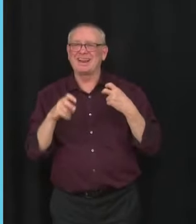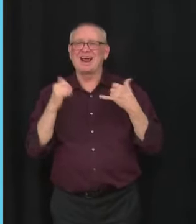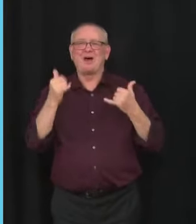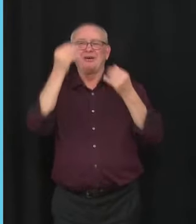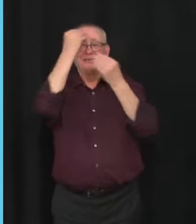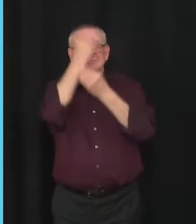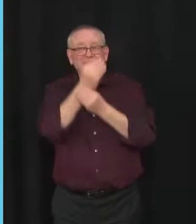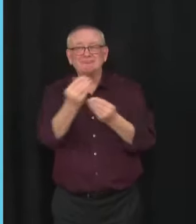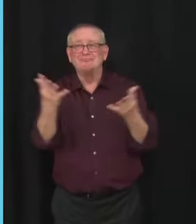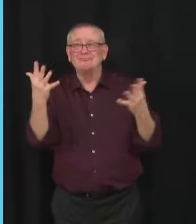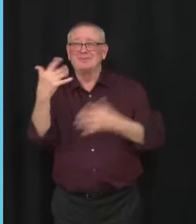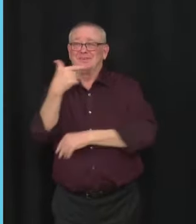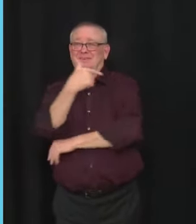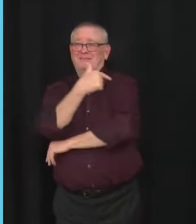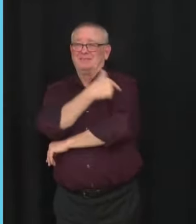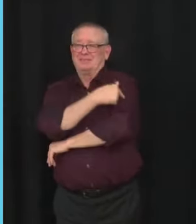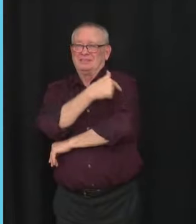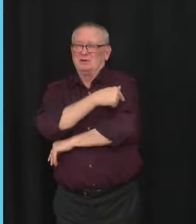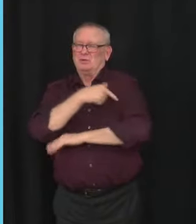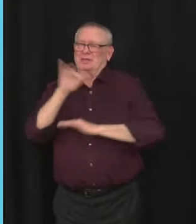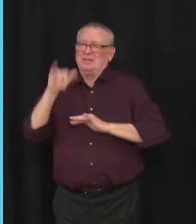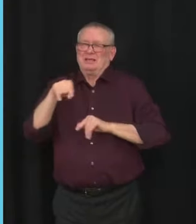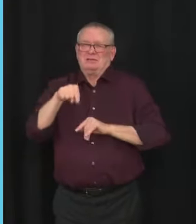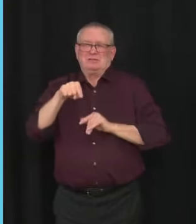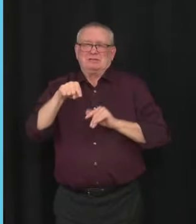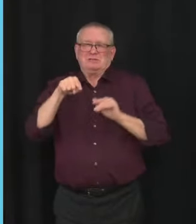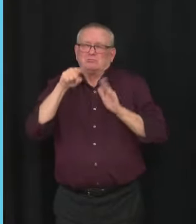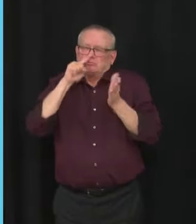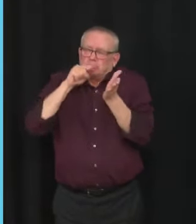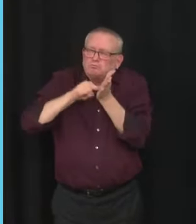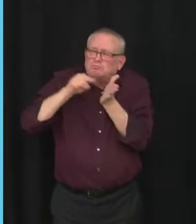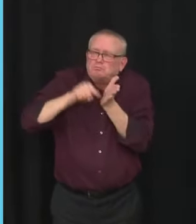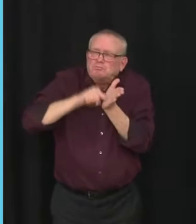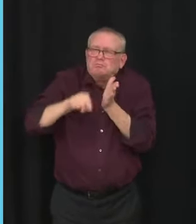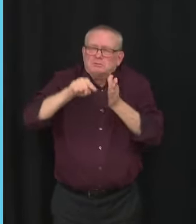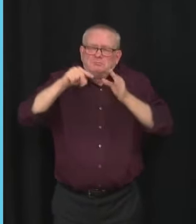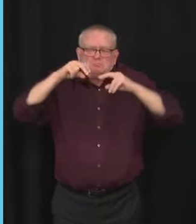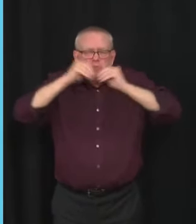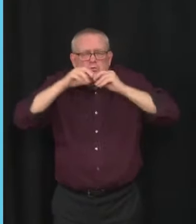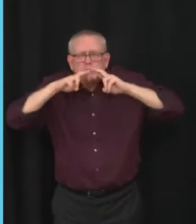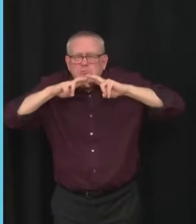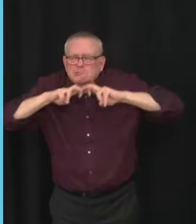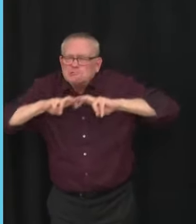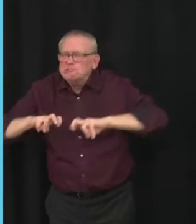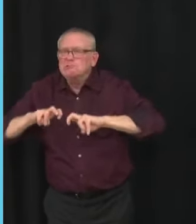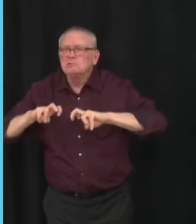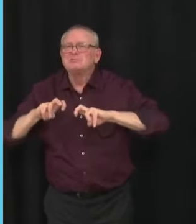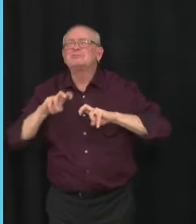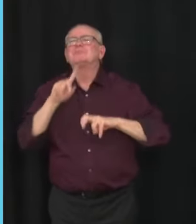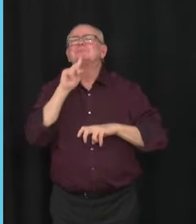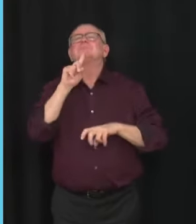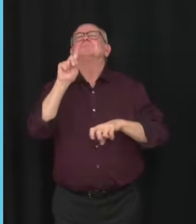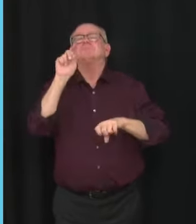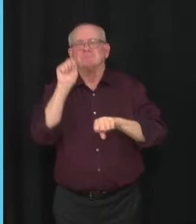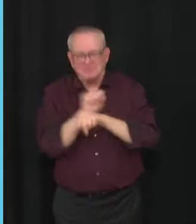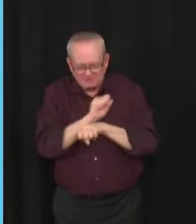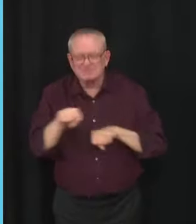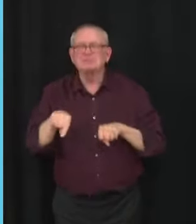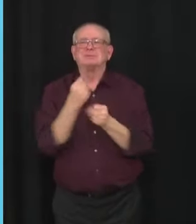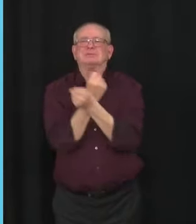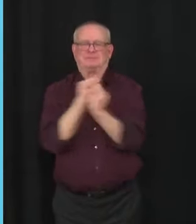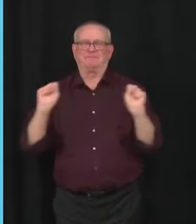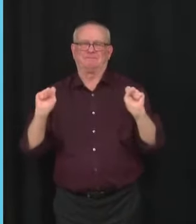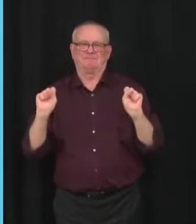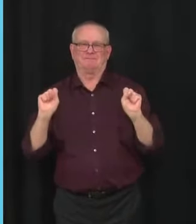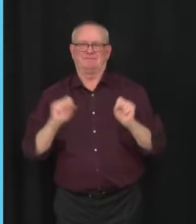and has been deemed safe and effective for young children. The expansion is important for many reasons. First,